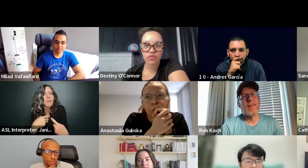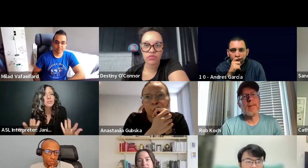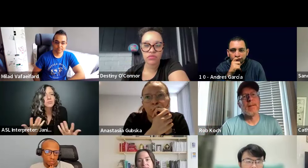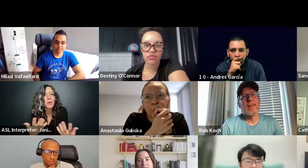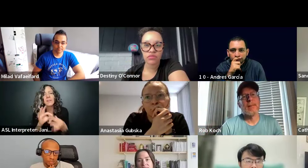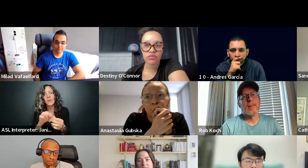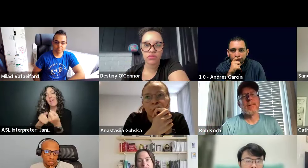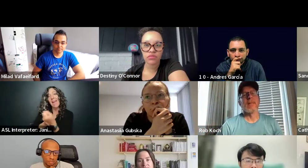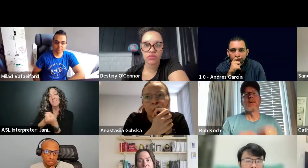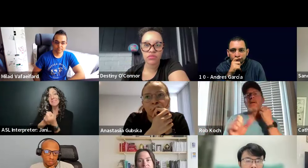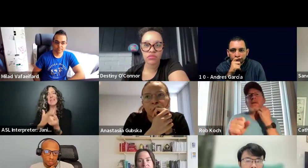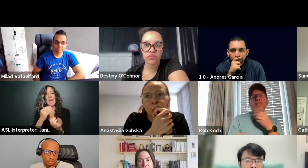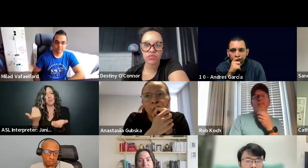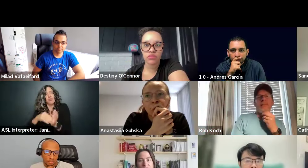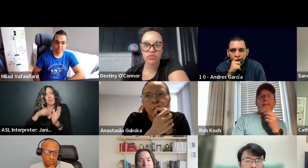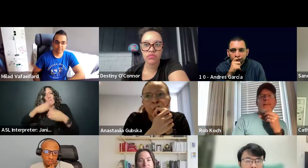that?